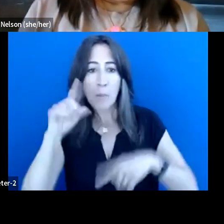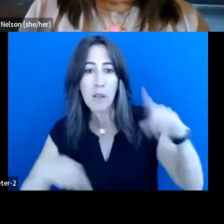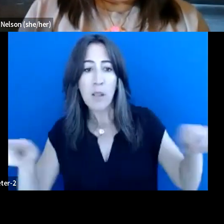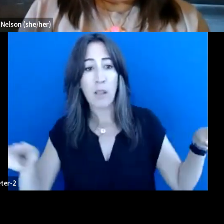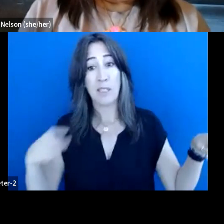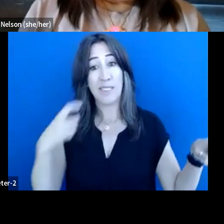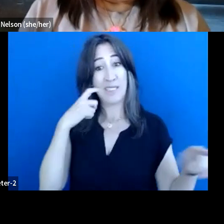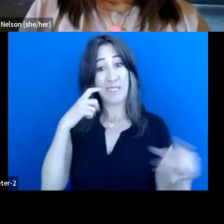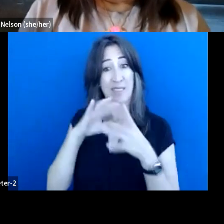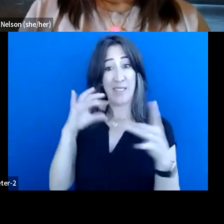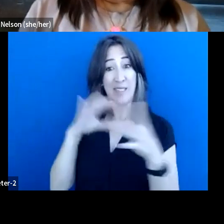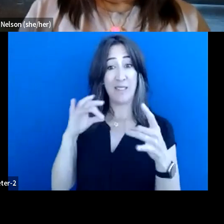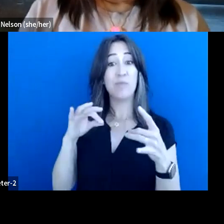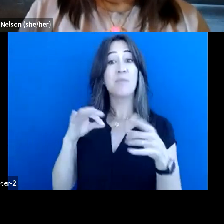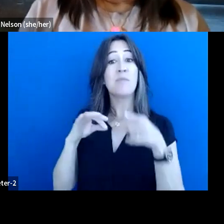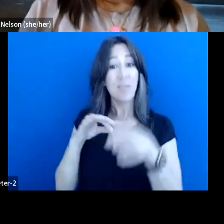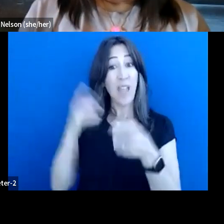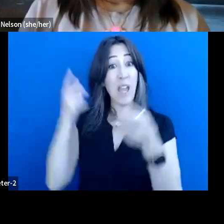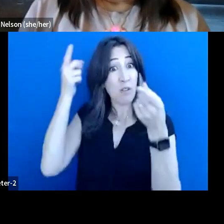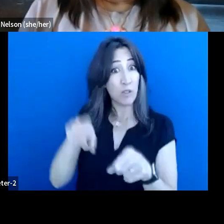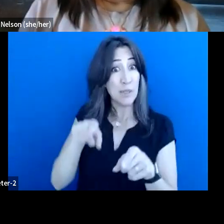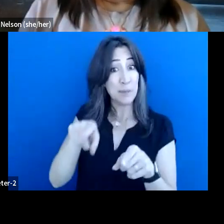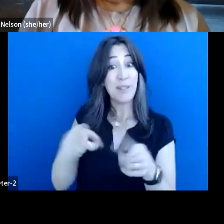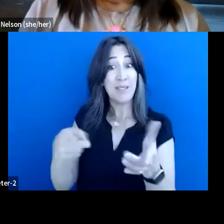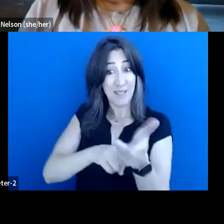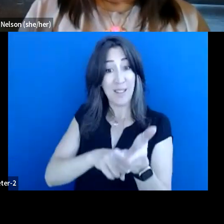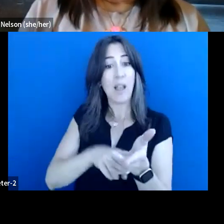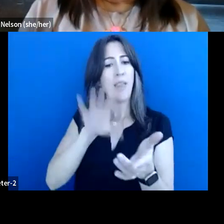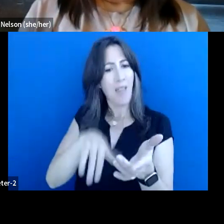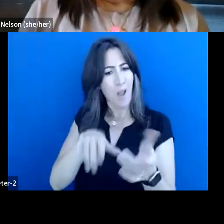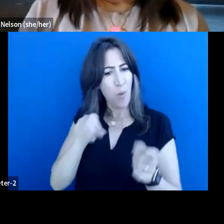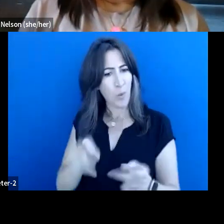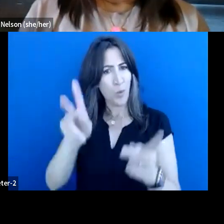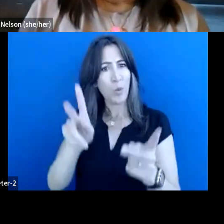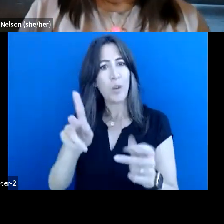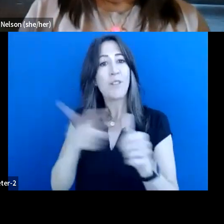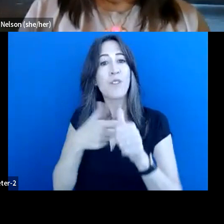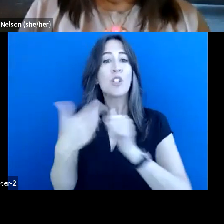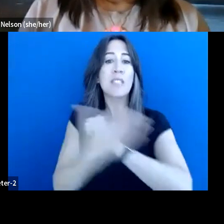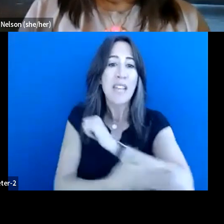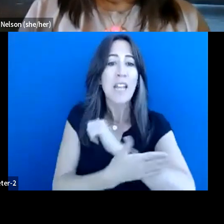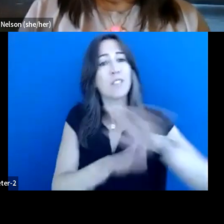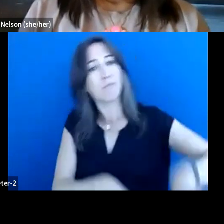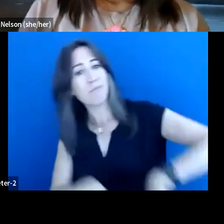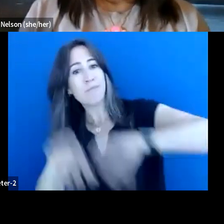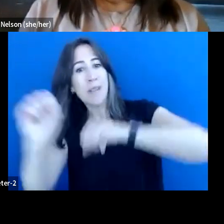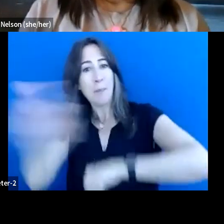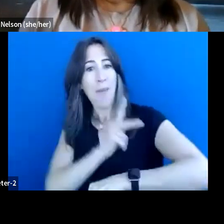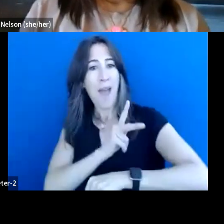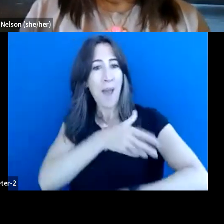agreement on how it really is a way for first nations to, uh, take the power back, you know,